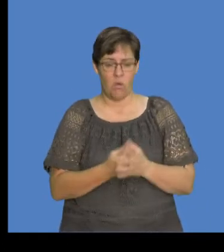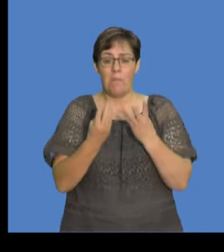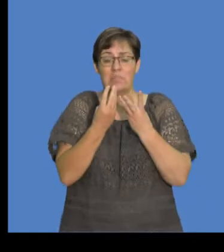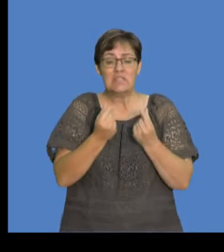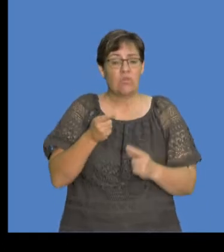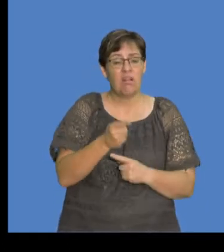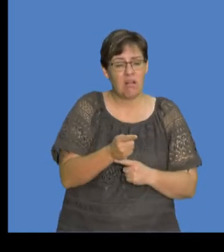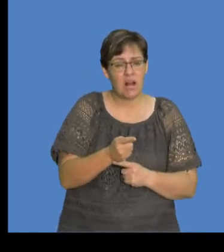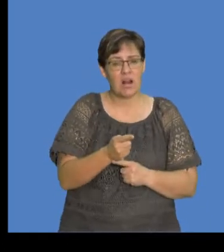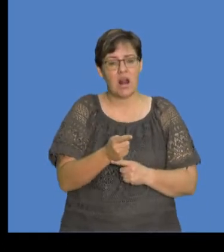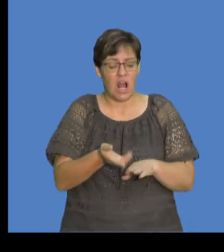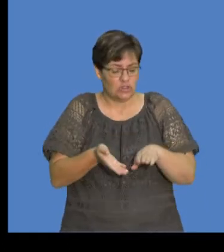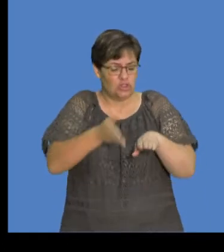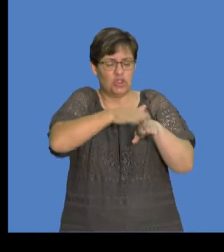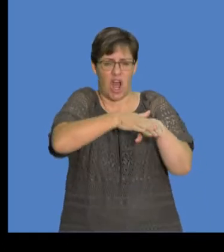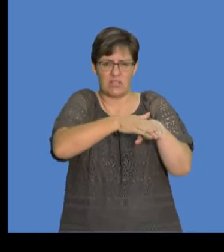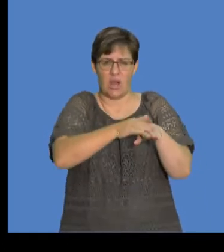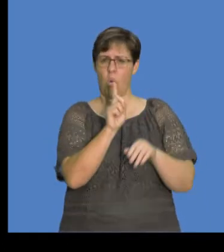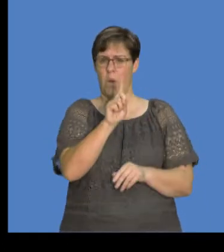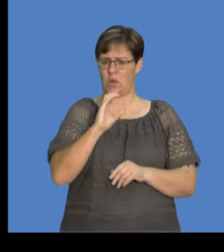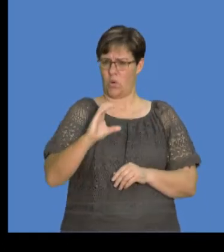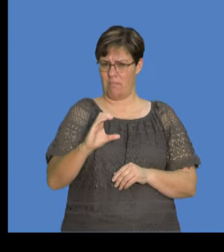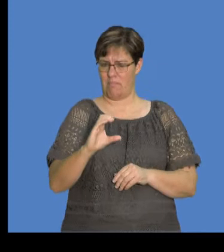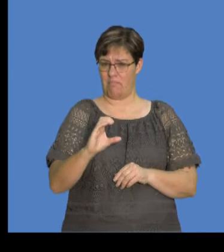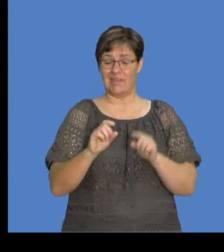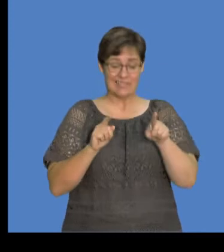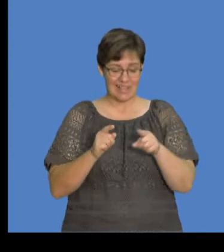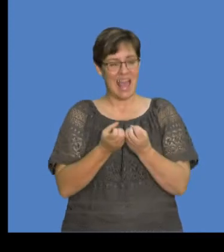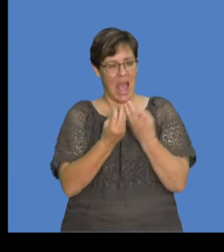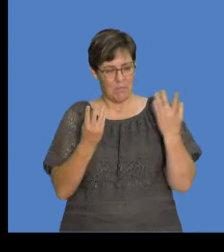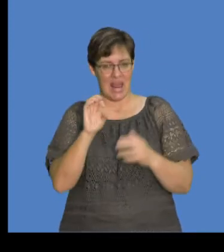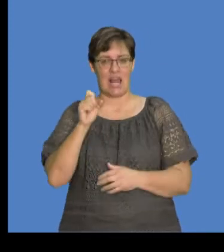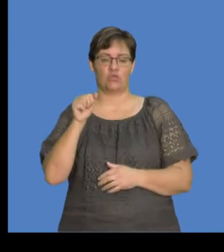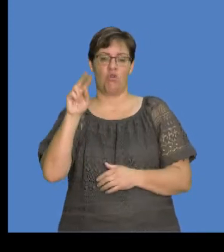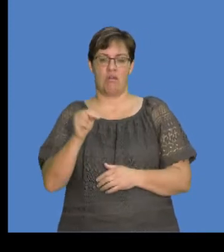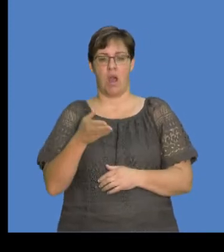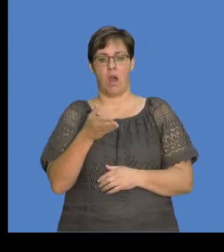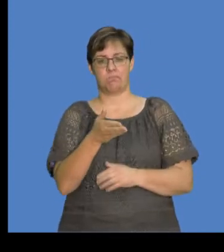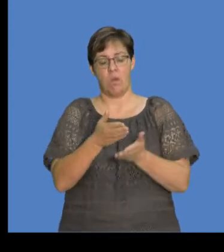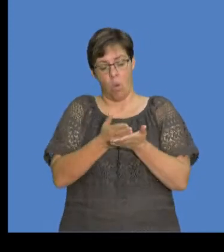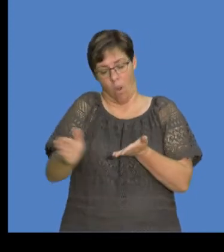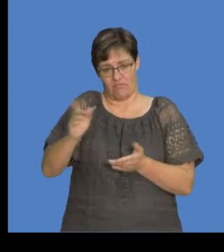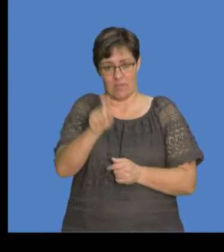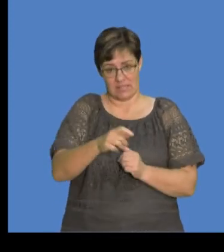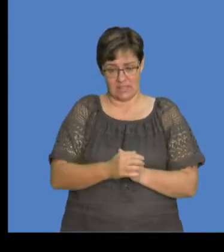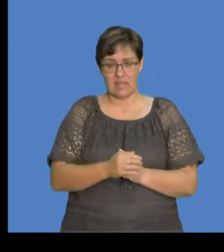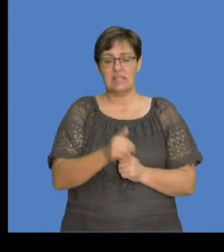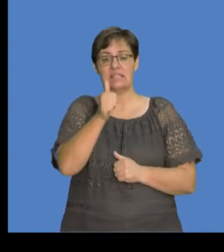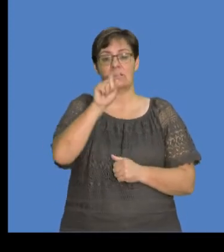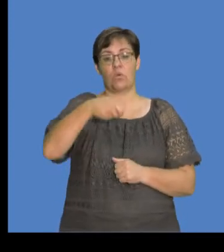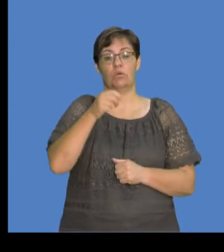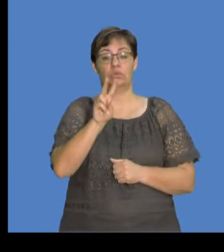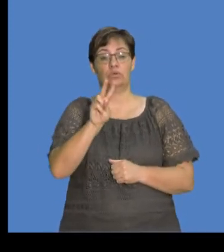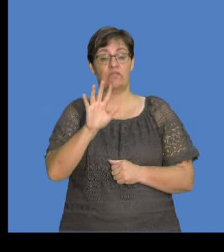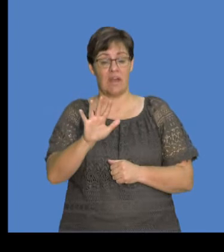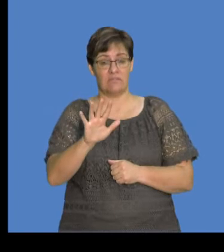for a material to have a charge of 1 coulomb, this is the number of electrons that need to be removed, which is